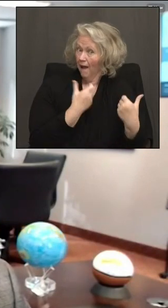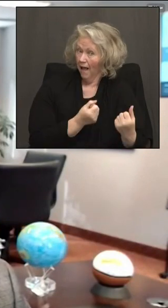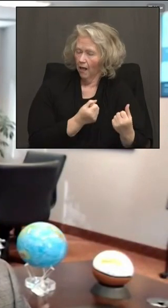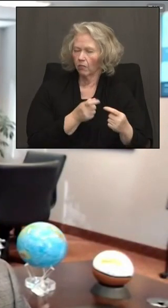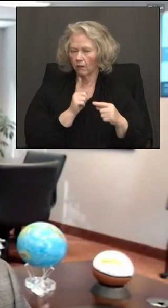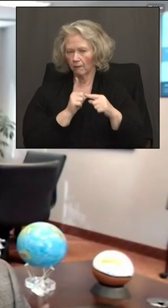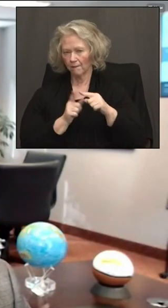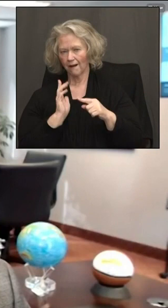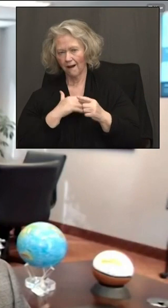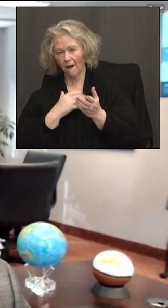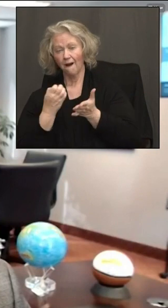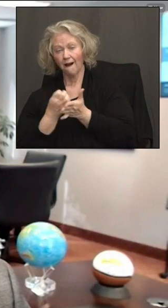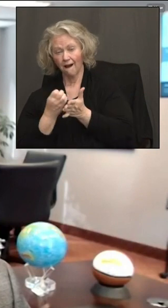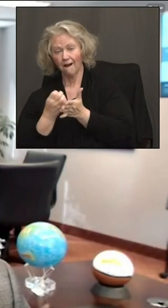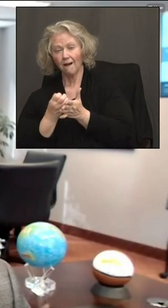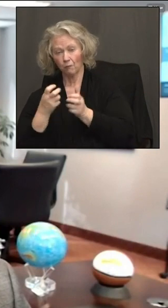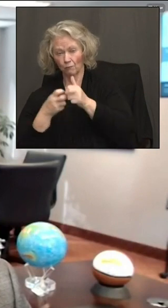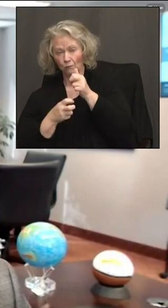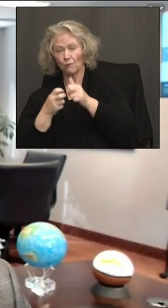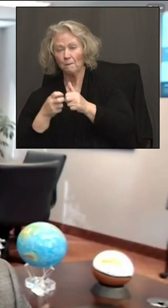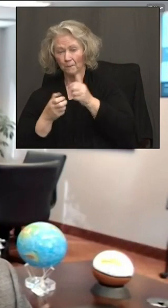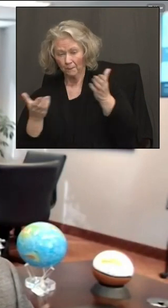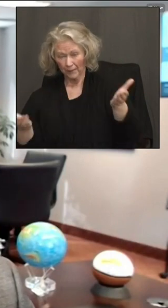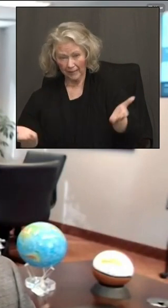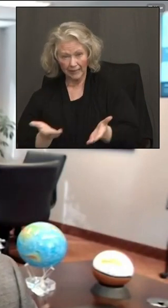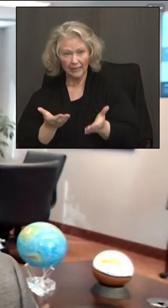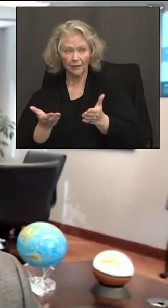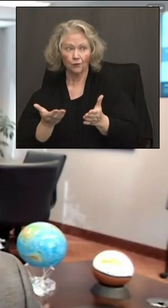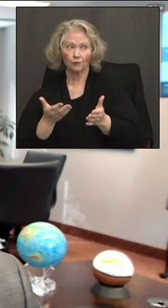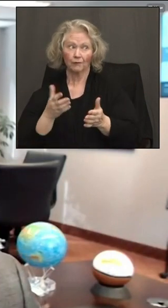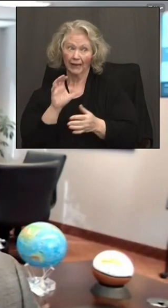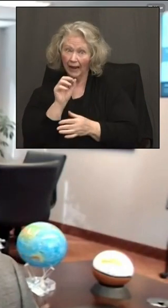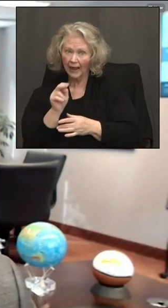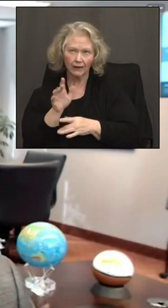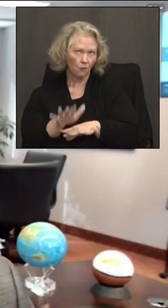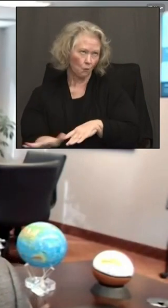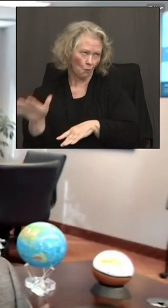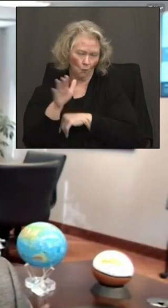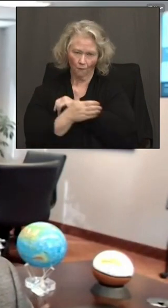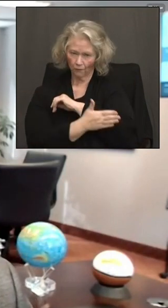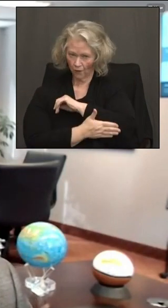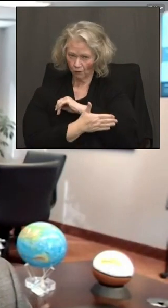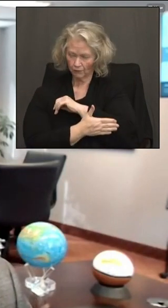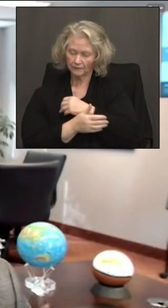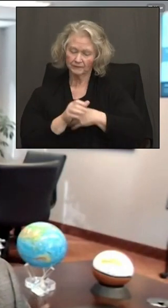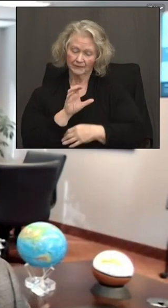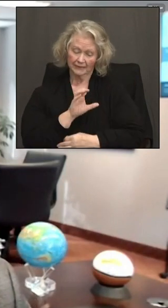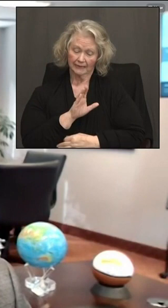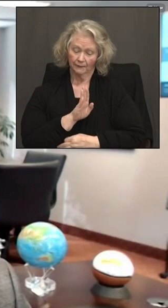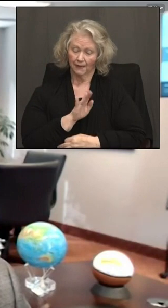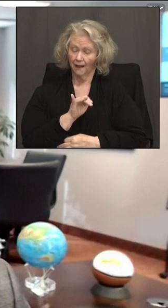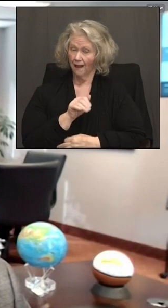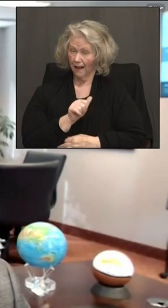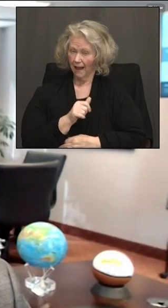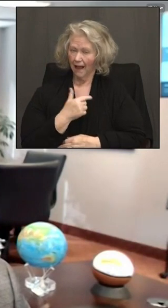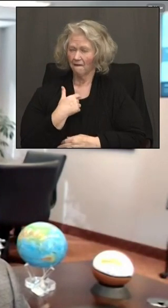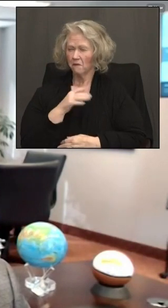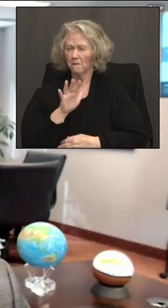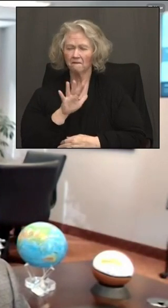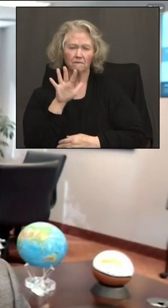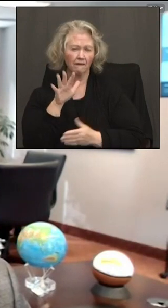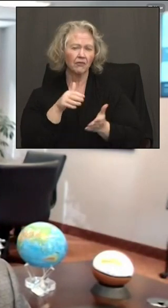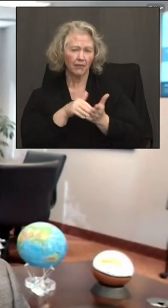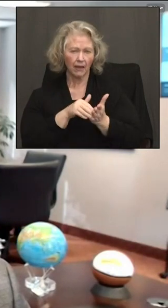COVID has rained down in the state and the country. You at CBIA, we have about 5,000 members and close to